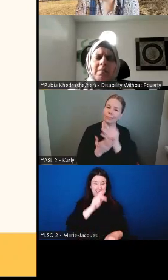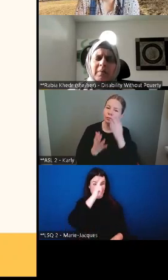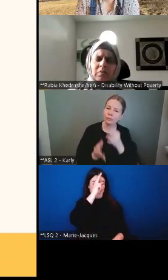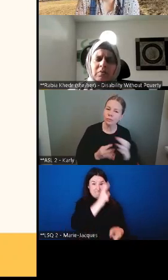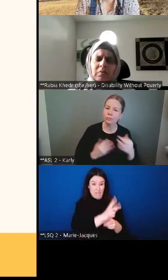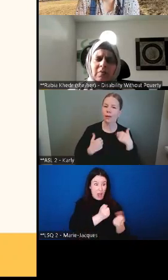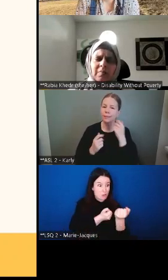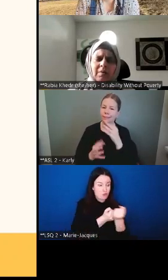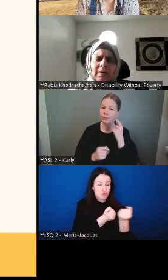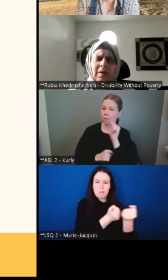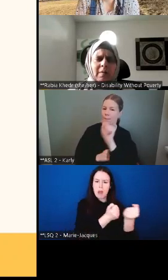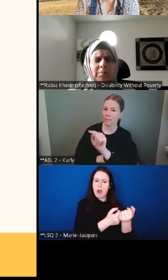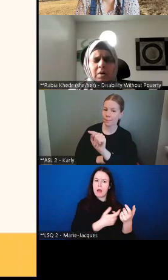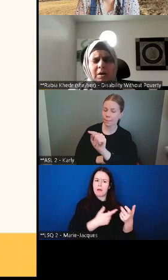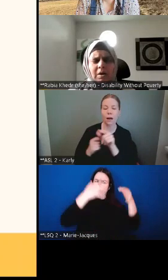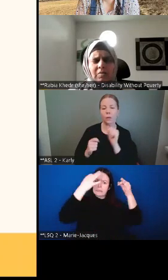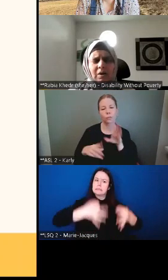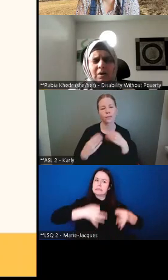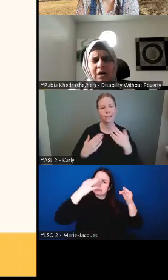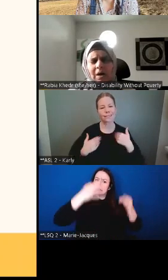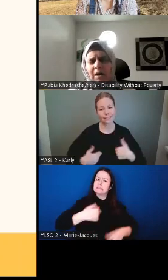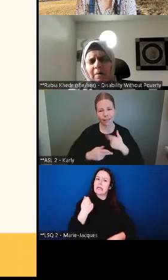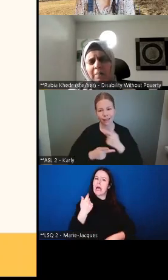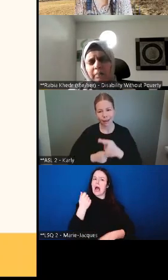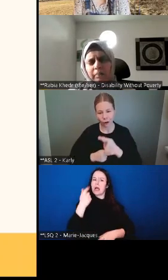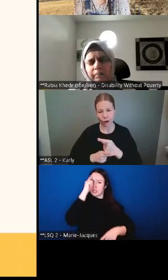and I am a person with a disability, I'm blind.